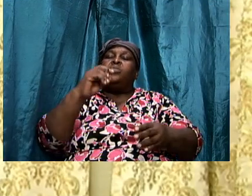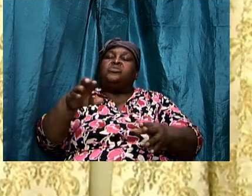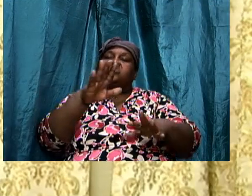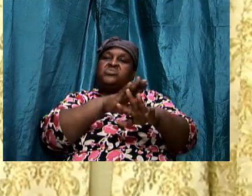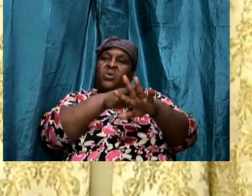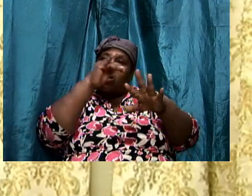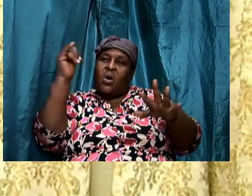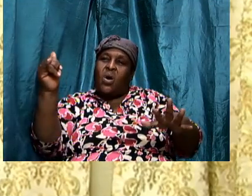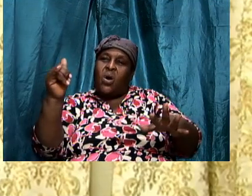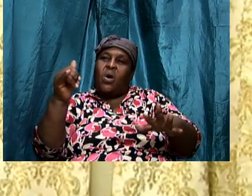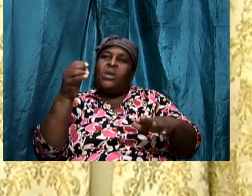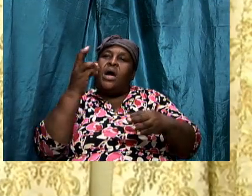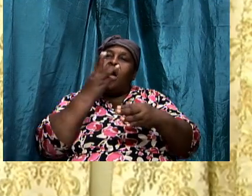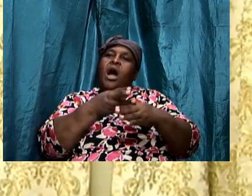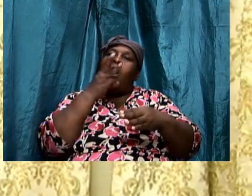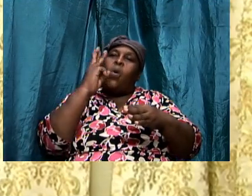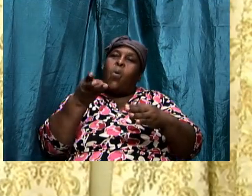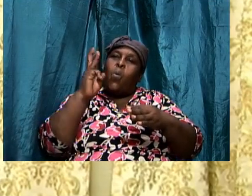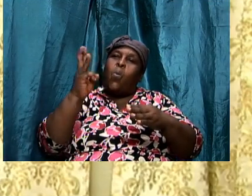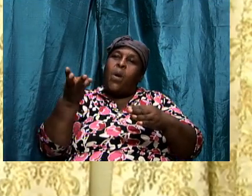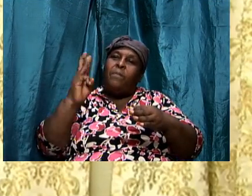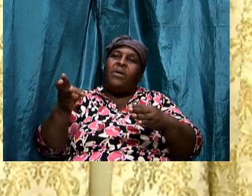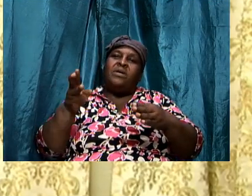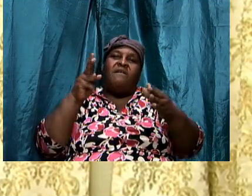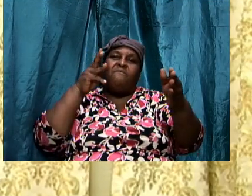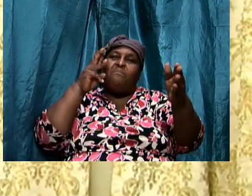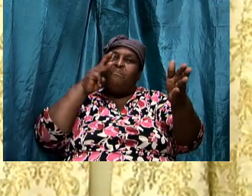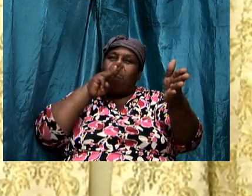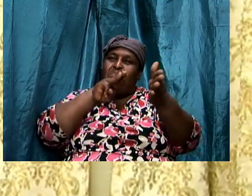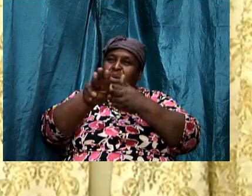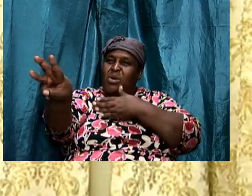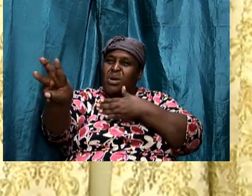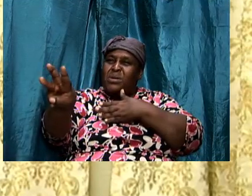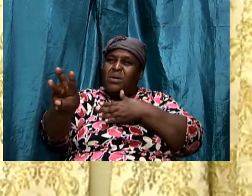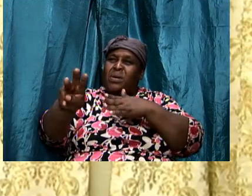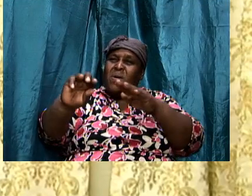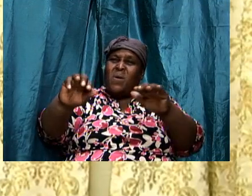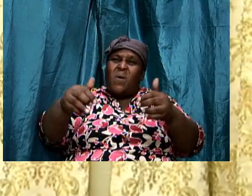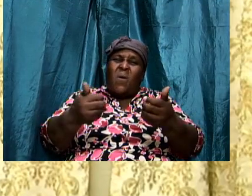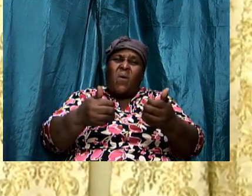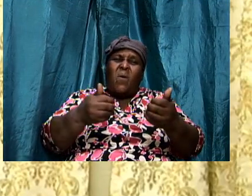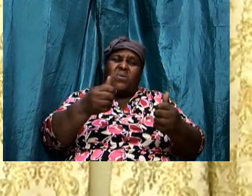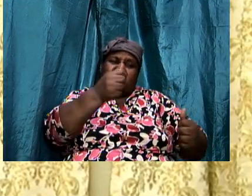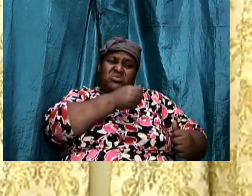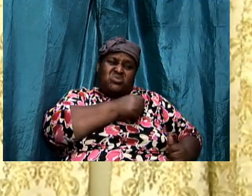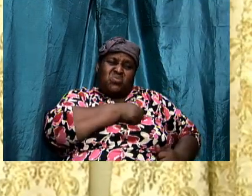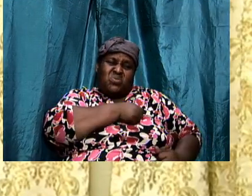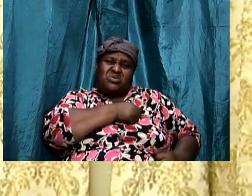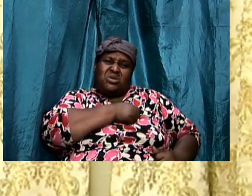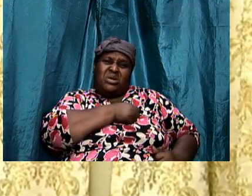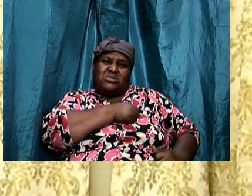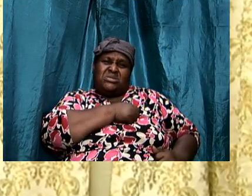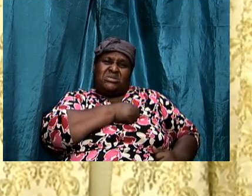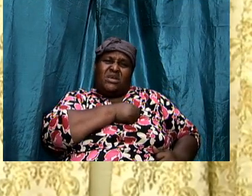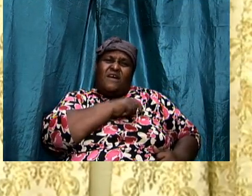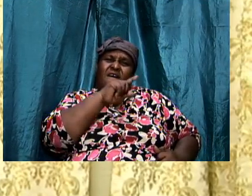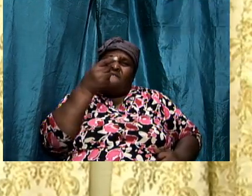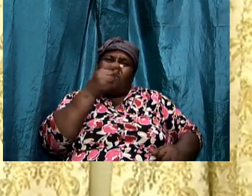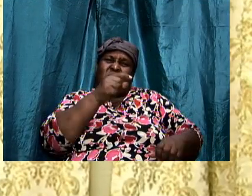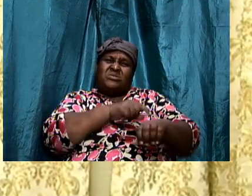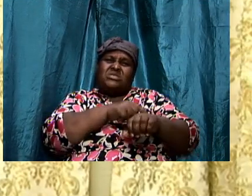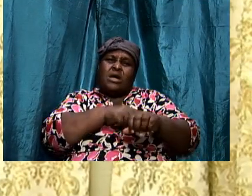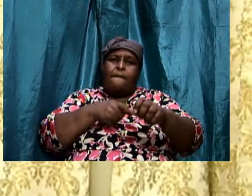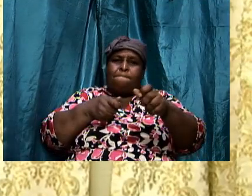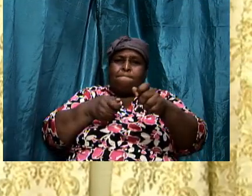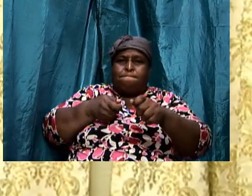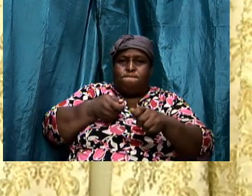weapon of brutal murder. Because how the soldiers did it, first time when they pushed